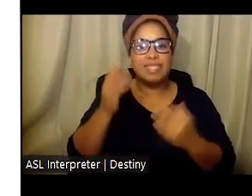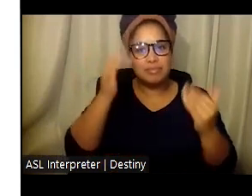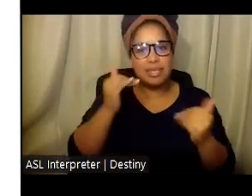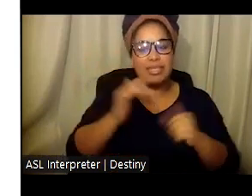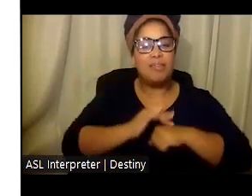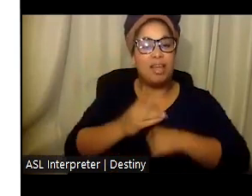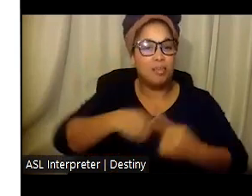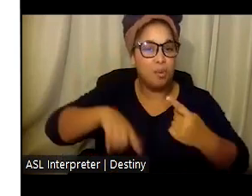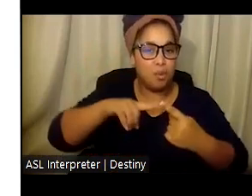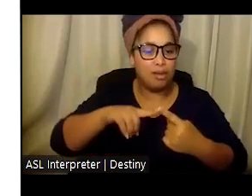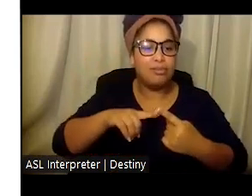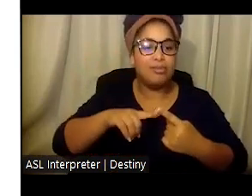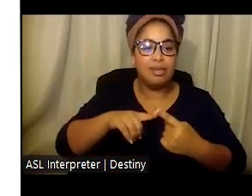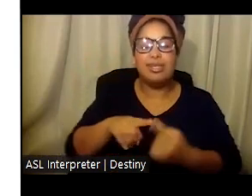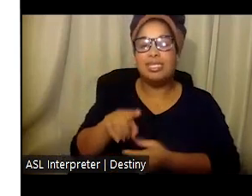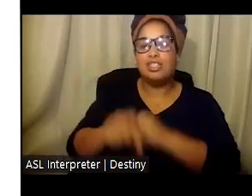Next slide. slide.